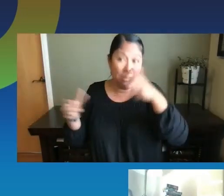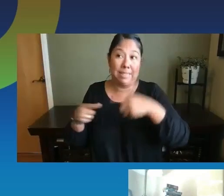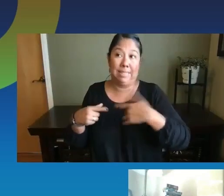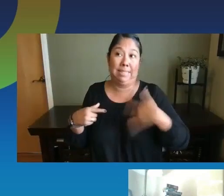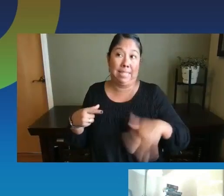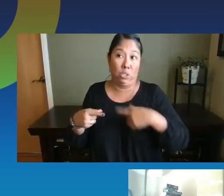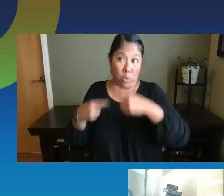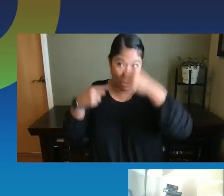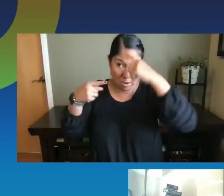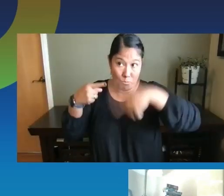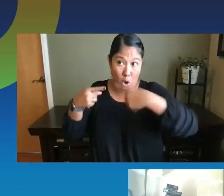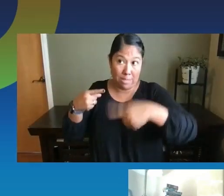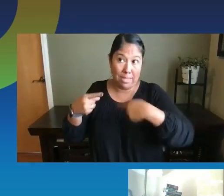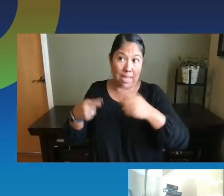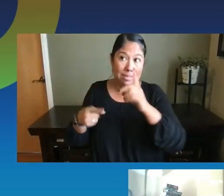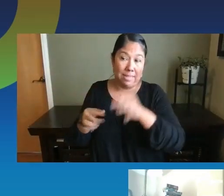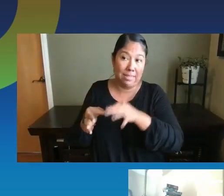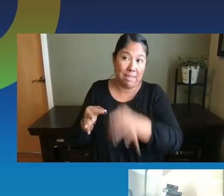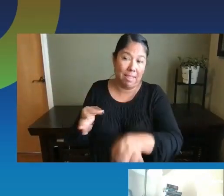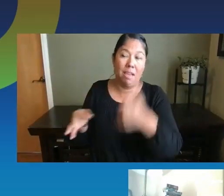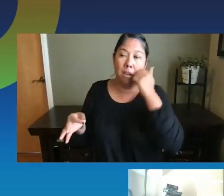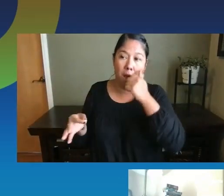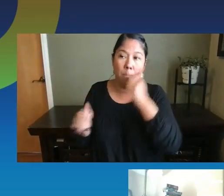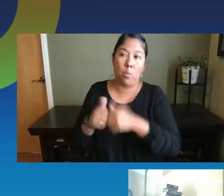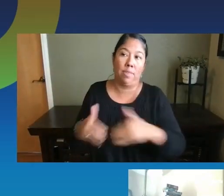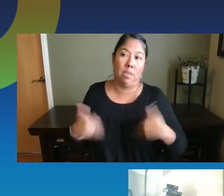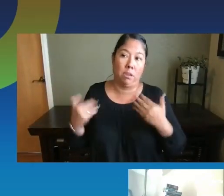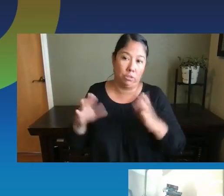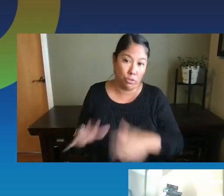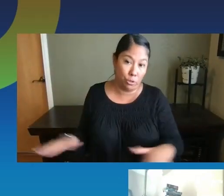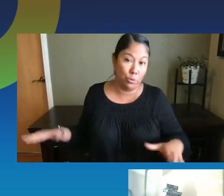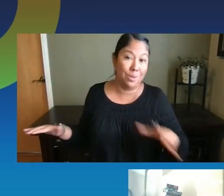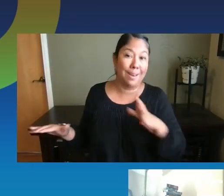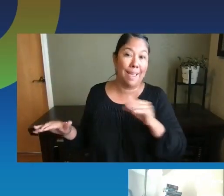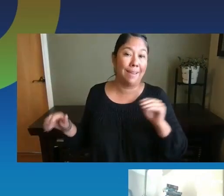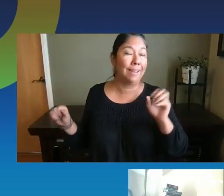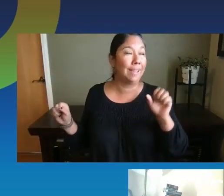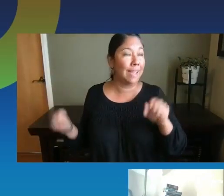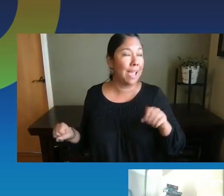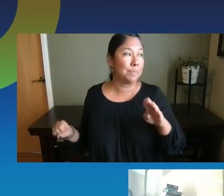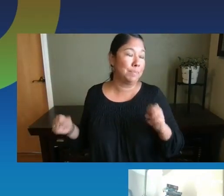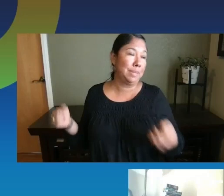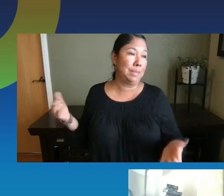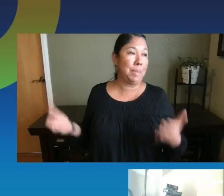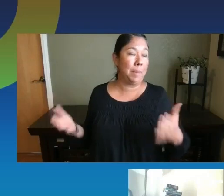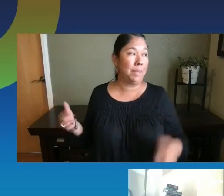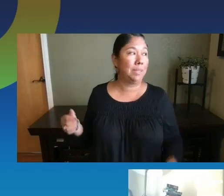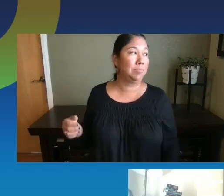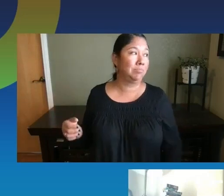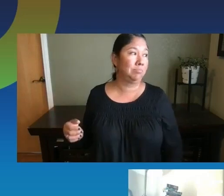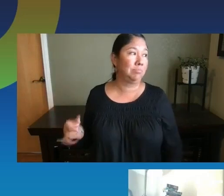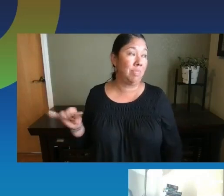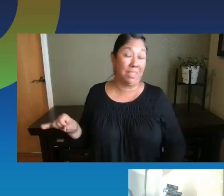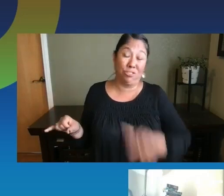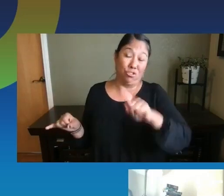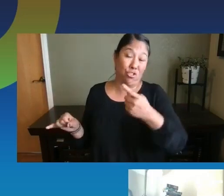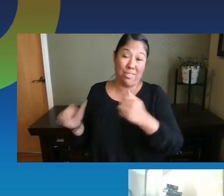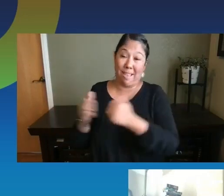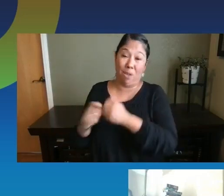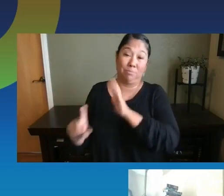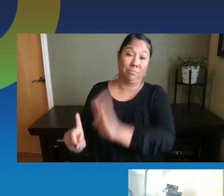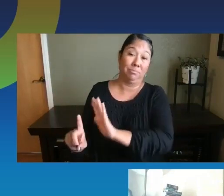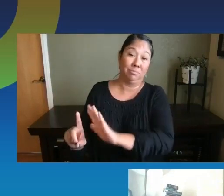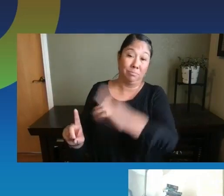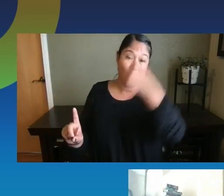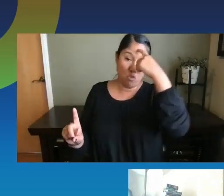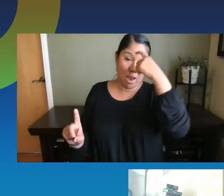delay is very common in young children. Um, and it, it could just be, you know, that that's just how their brain operates and